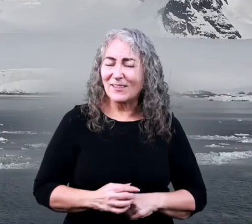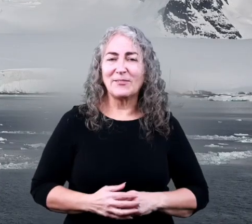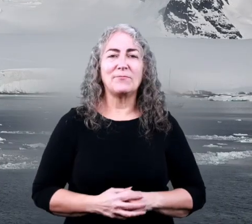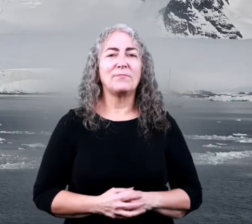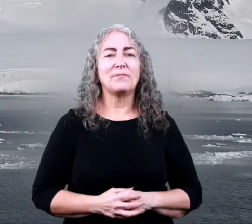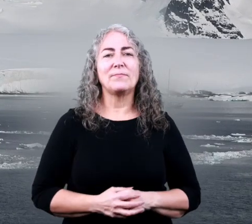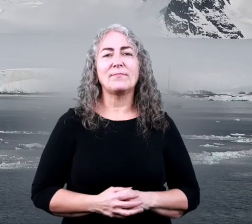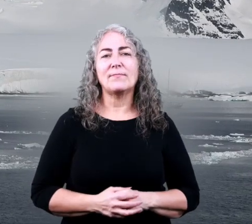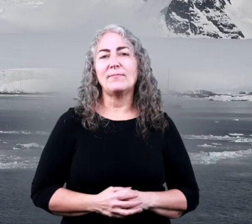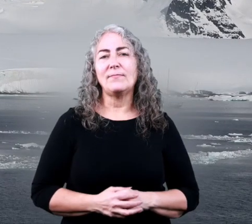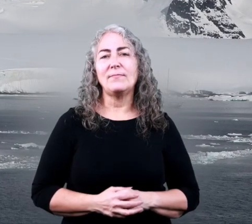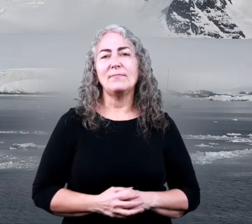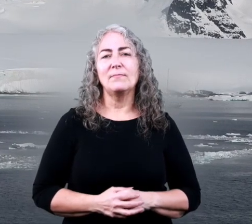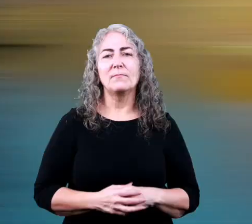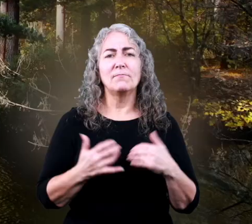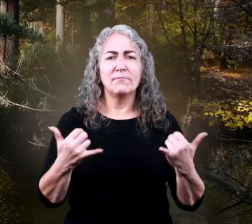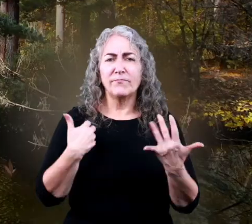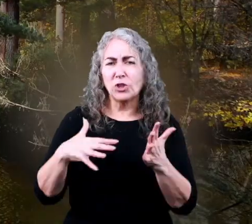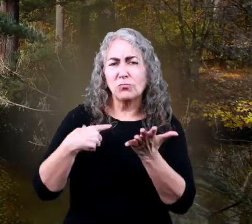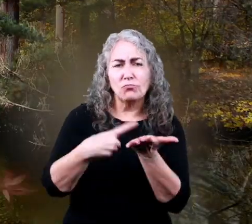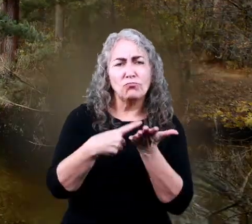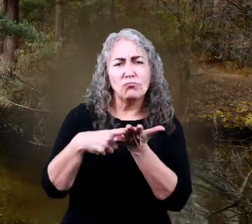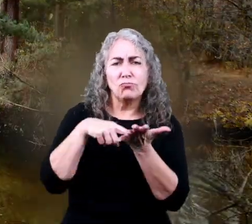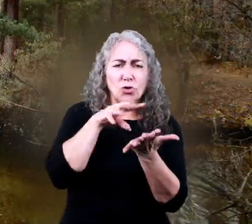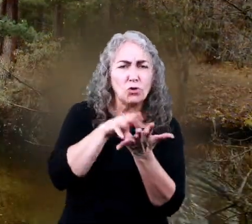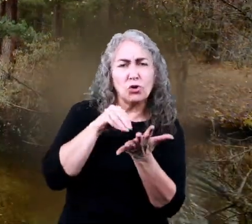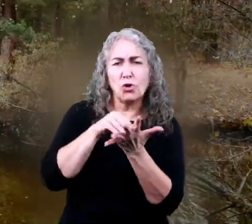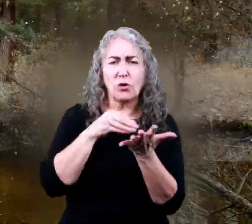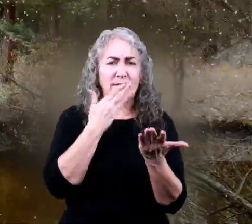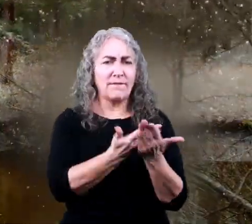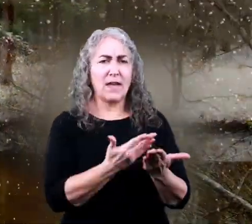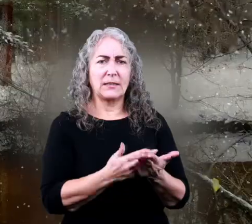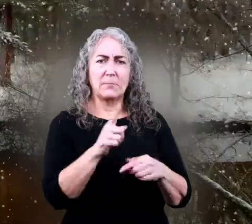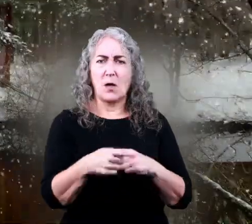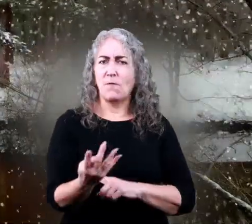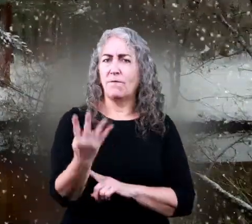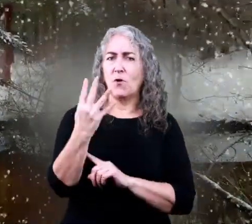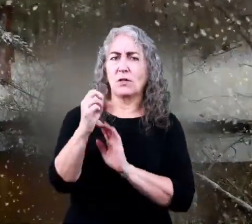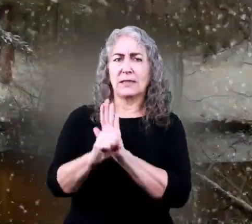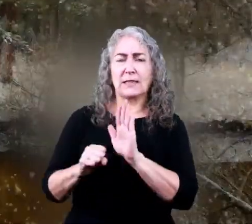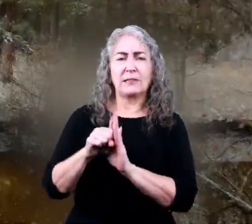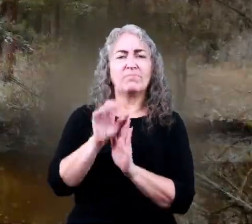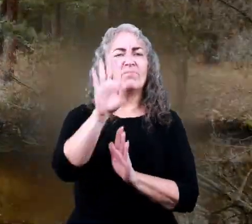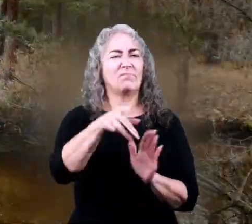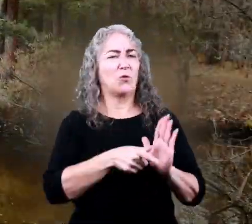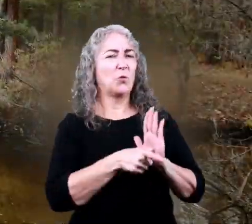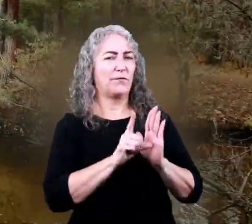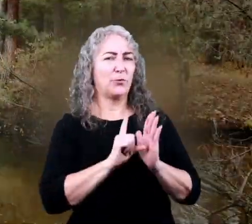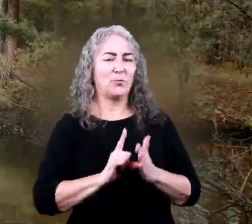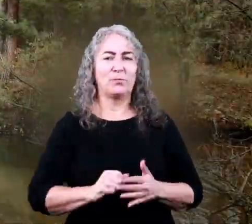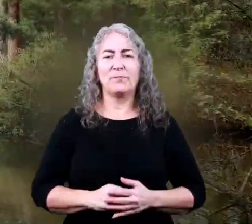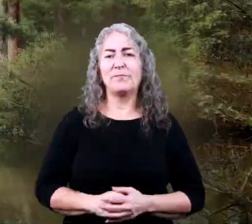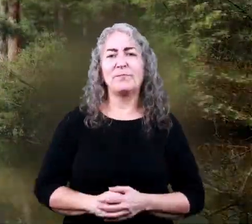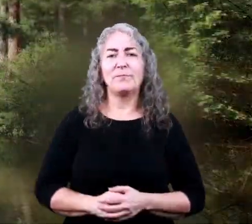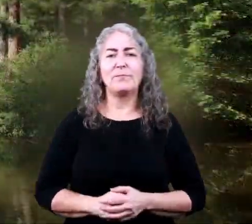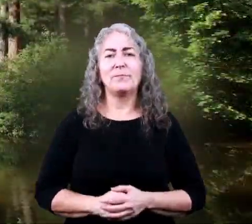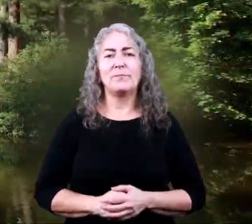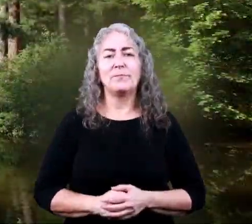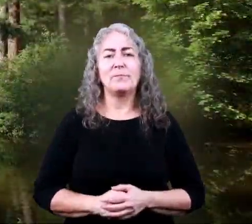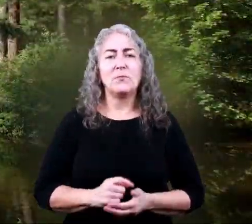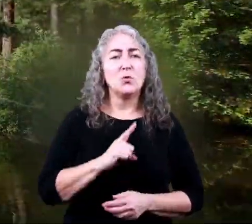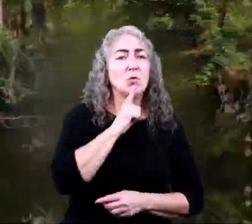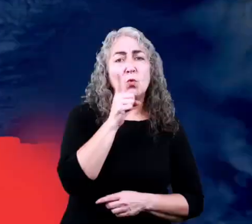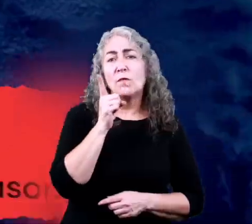Pretty cool, right? Now that we have learned new facts about the four seasons, let's review.